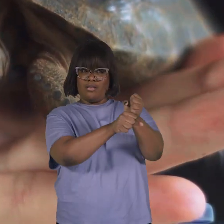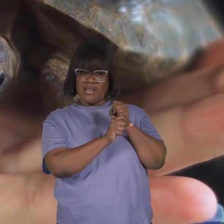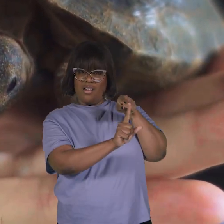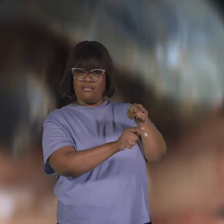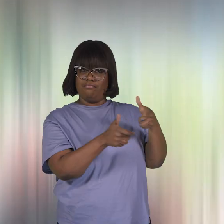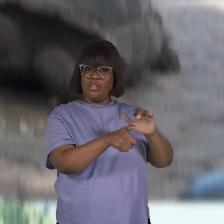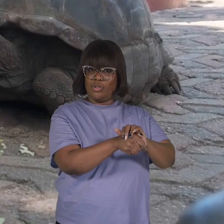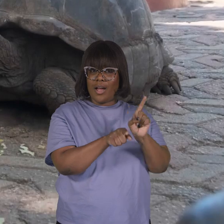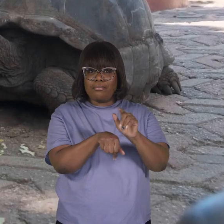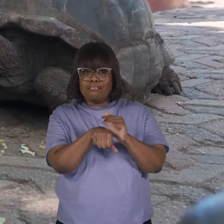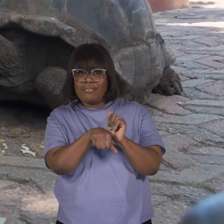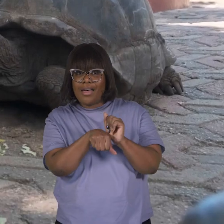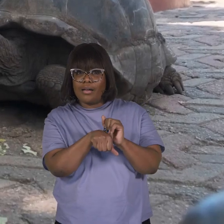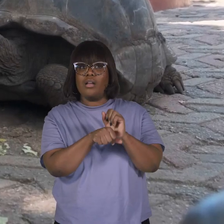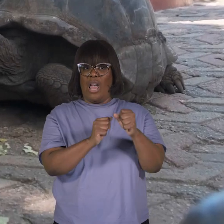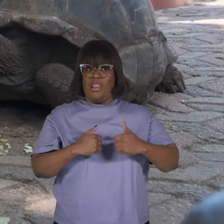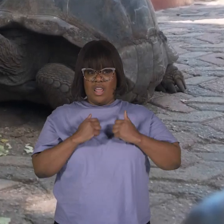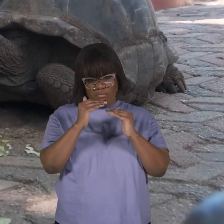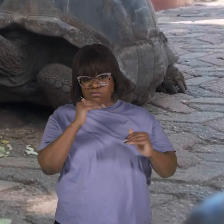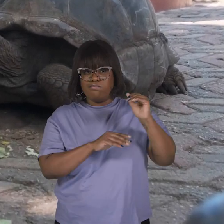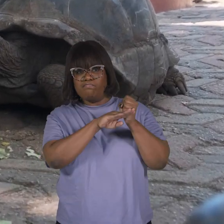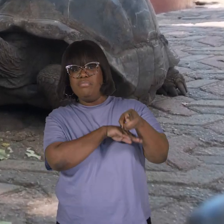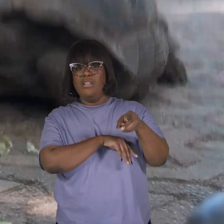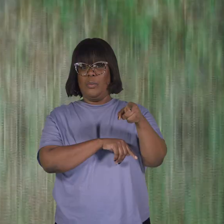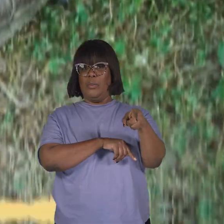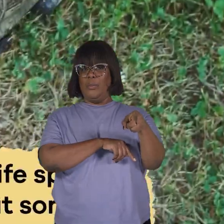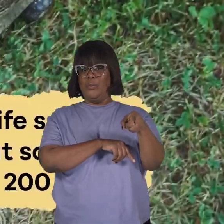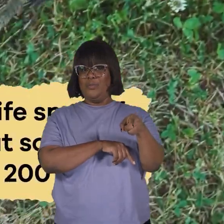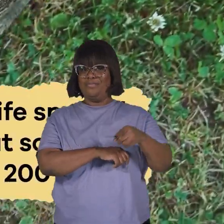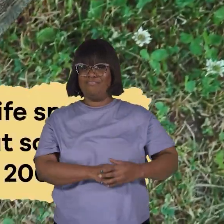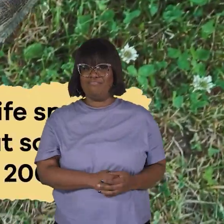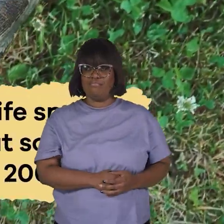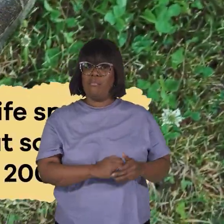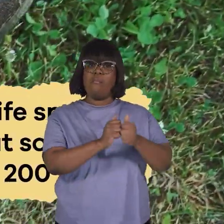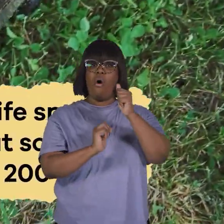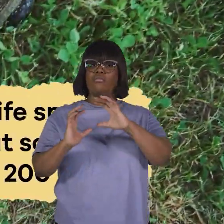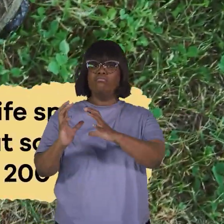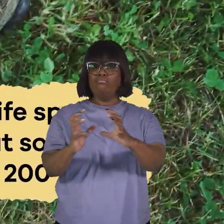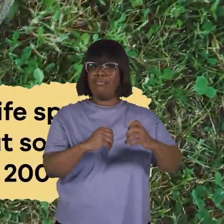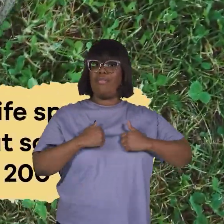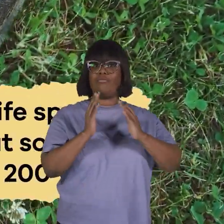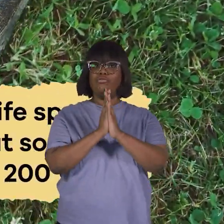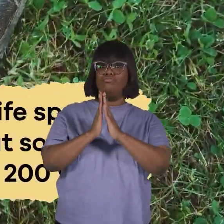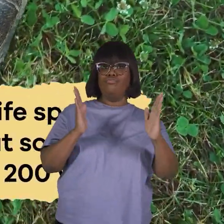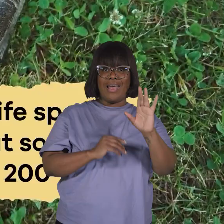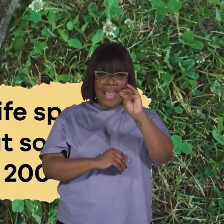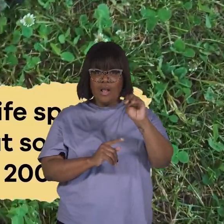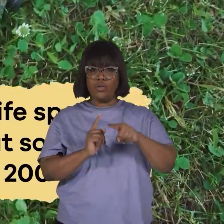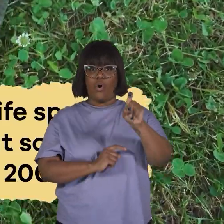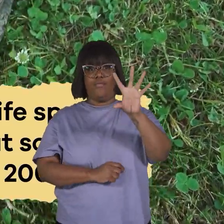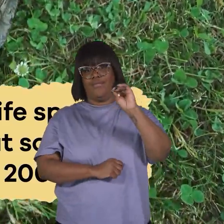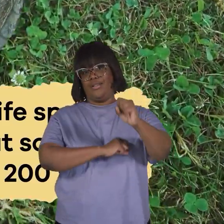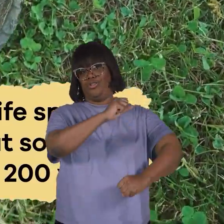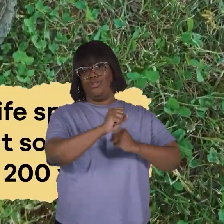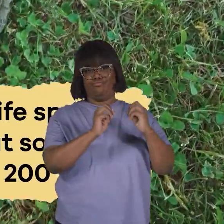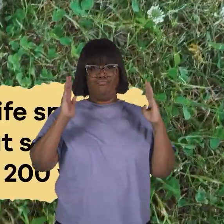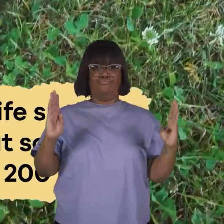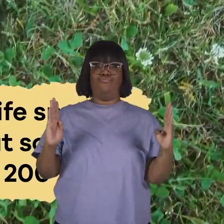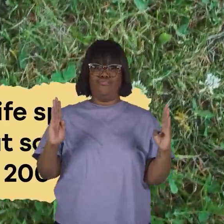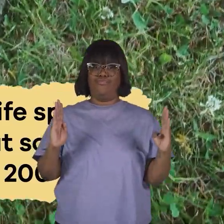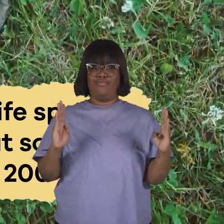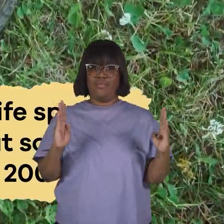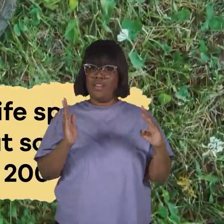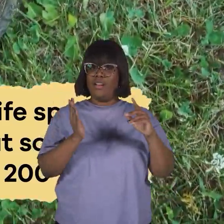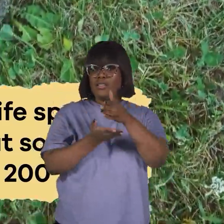tortoise as a pet, it will most likely live longer than you. Most species have a lifespan of 80 to 150 years,